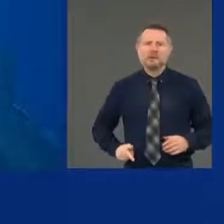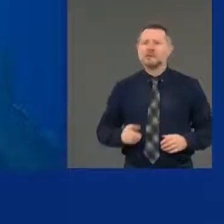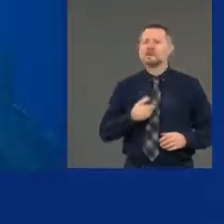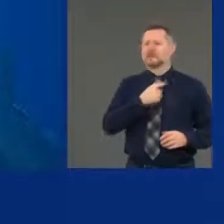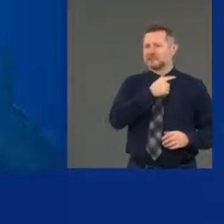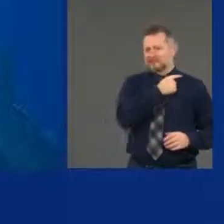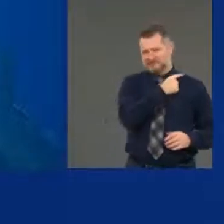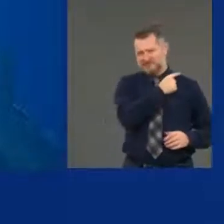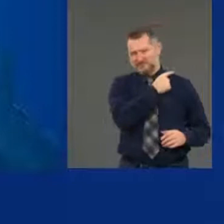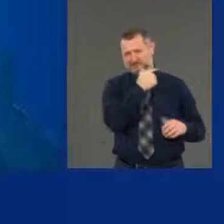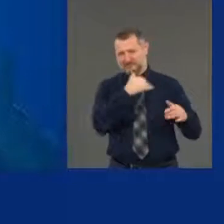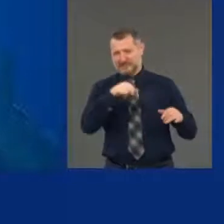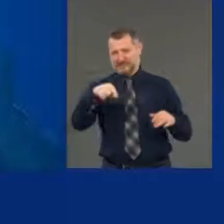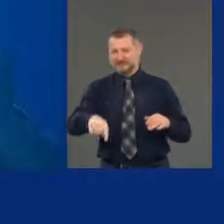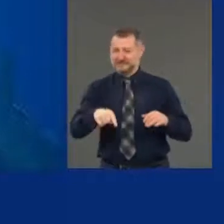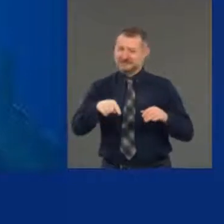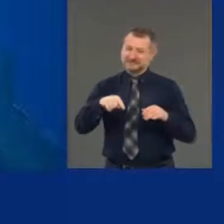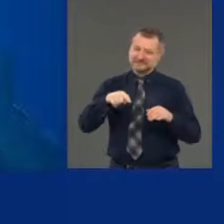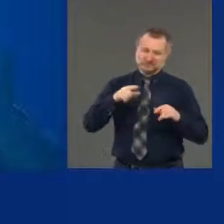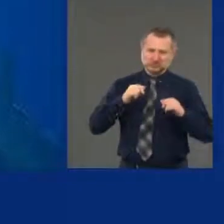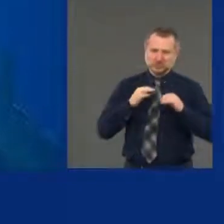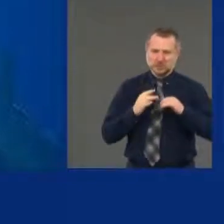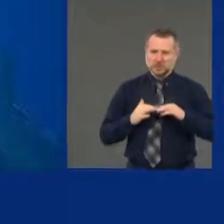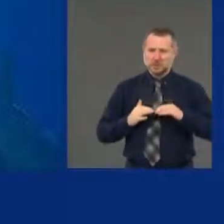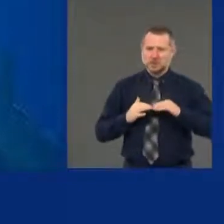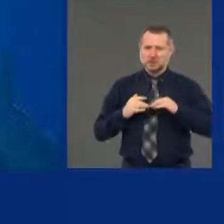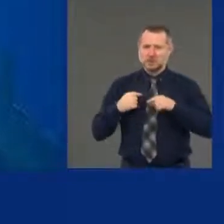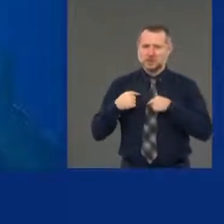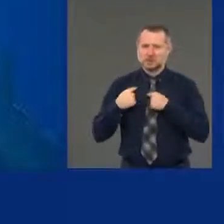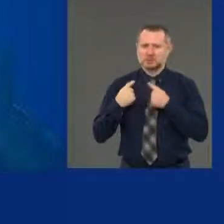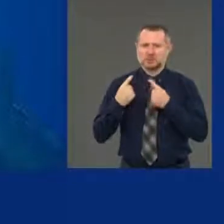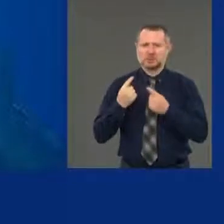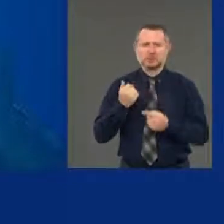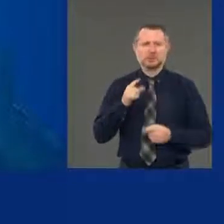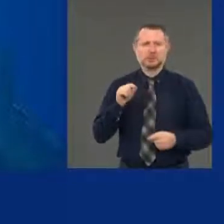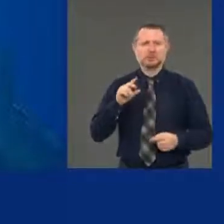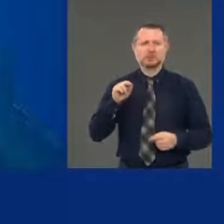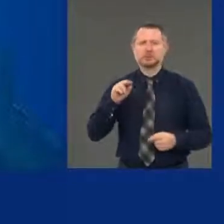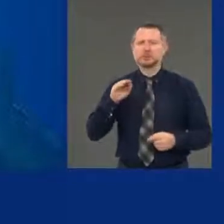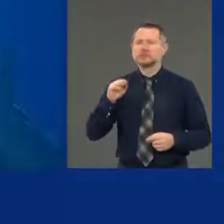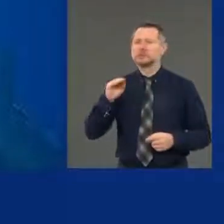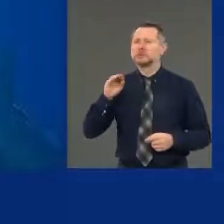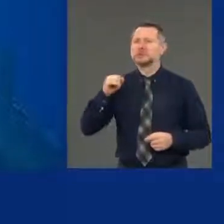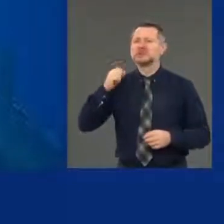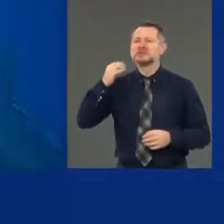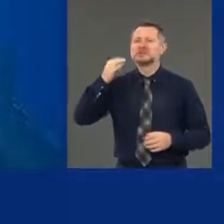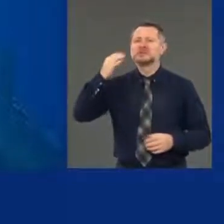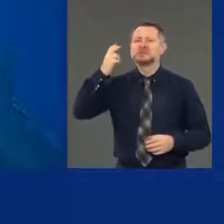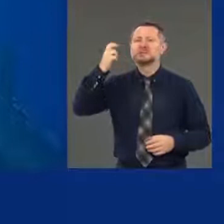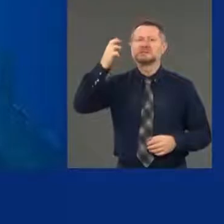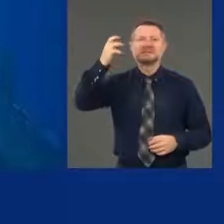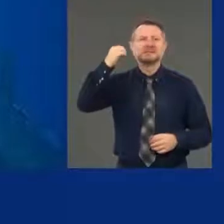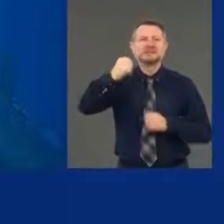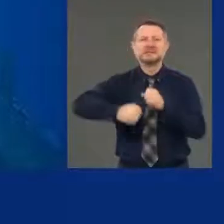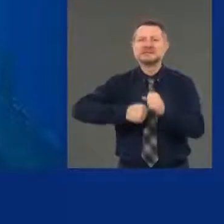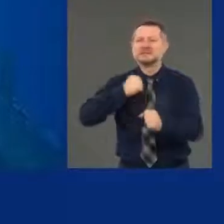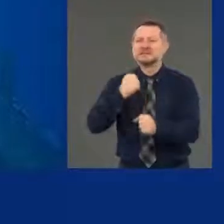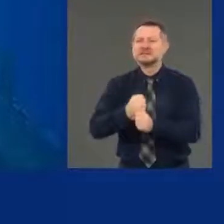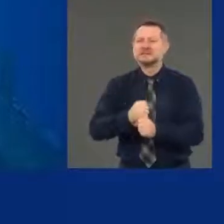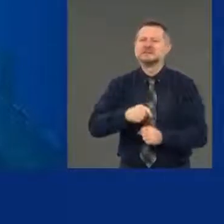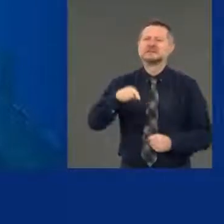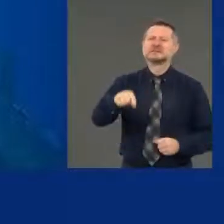in this nation. It is the anger and the repulsion at the systemic injustice and discrimination